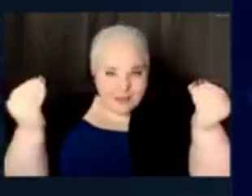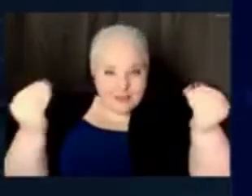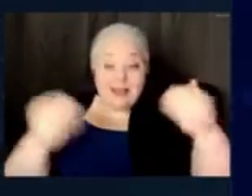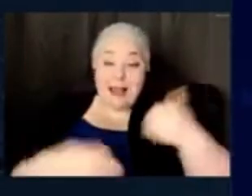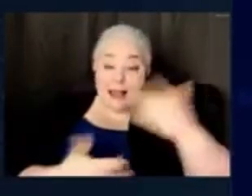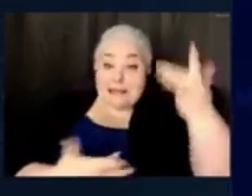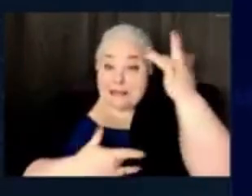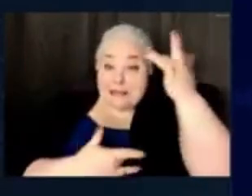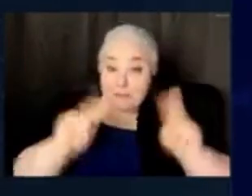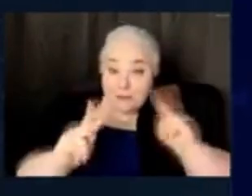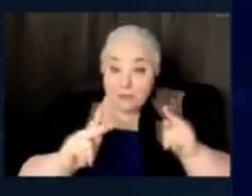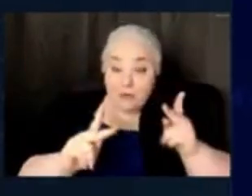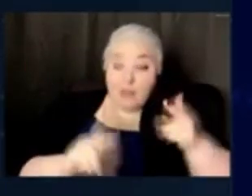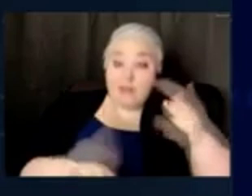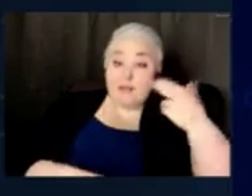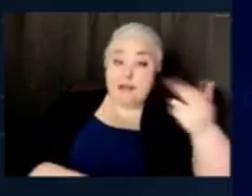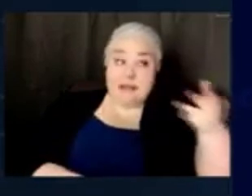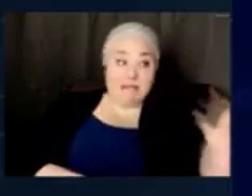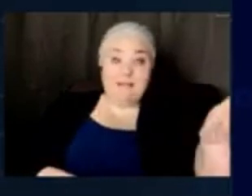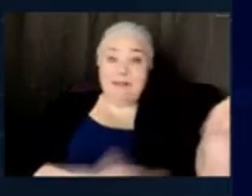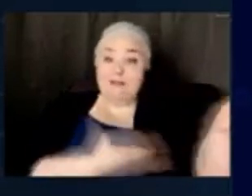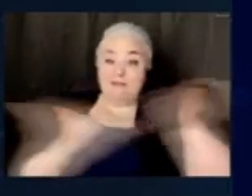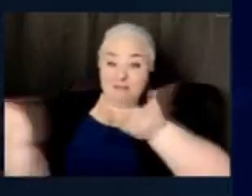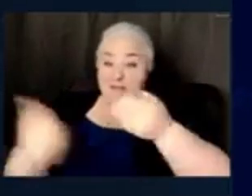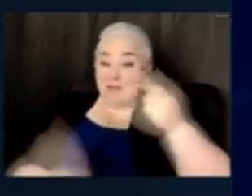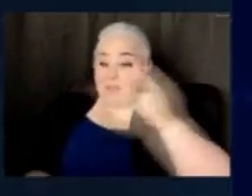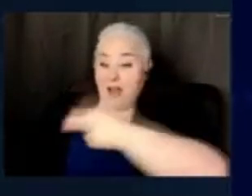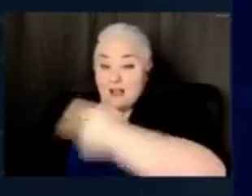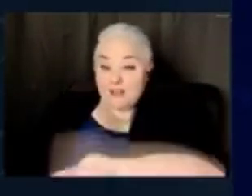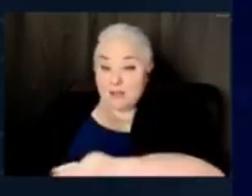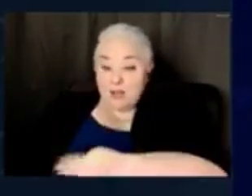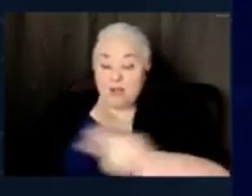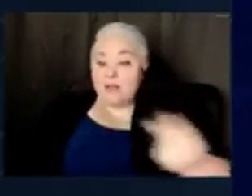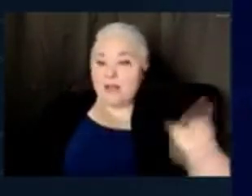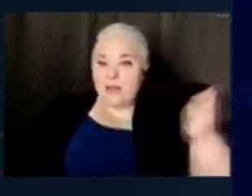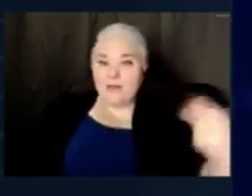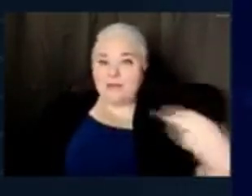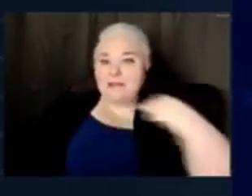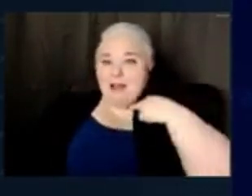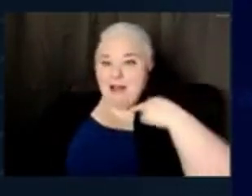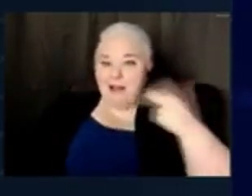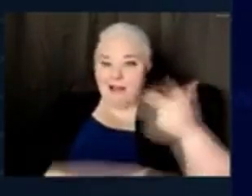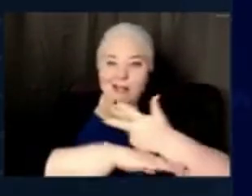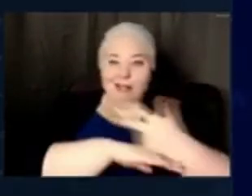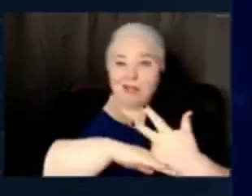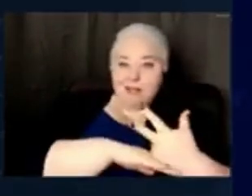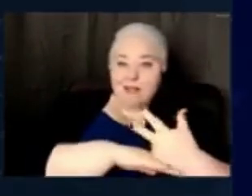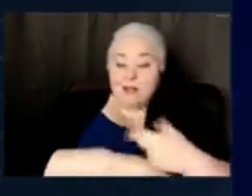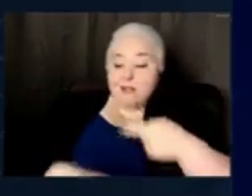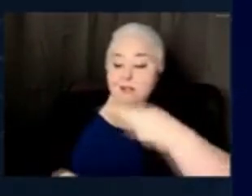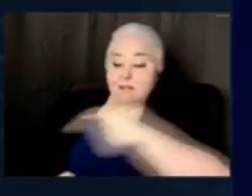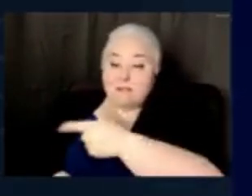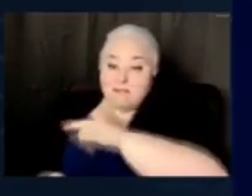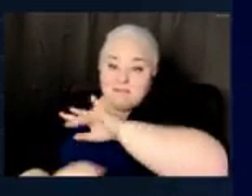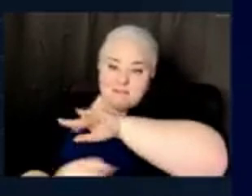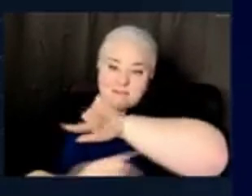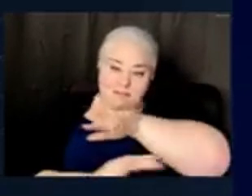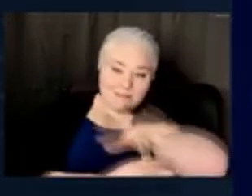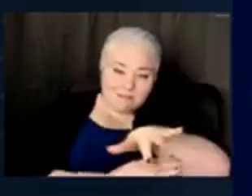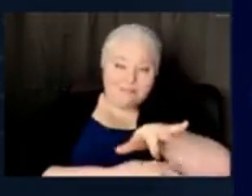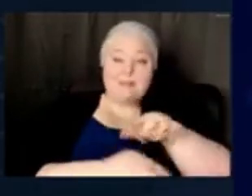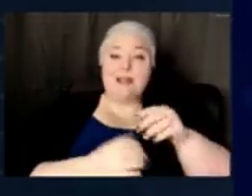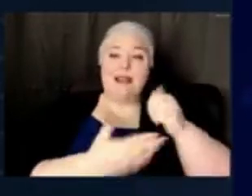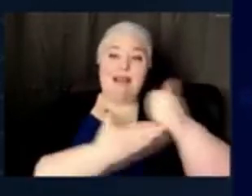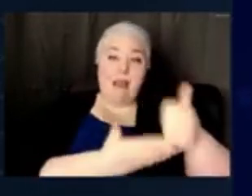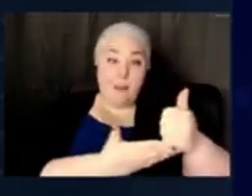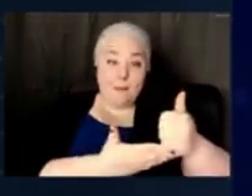hospital that got stranded and could not move. He and a few good Samaritans also helped a doctor